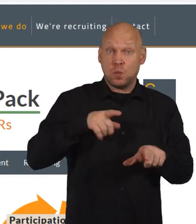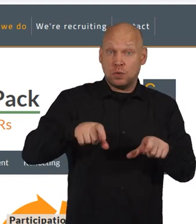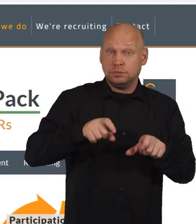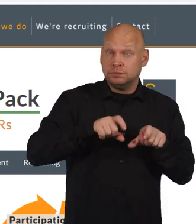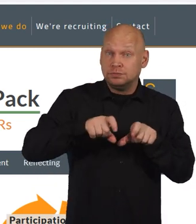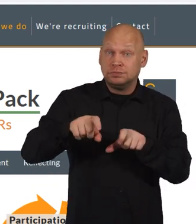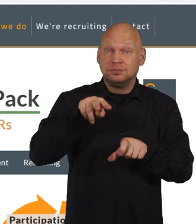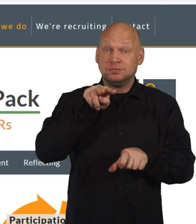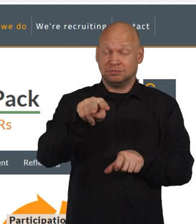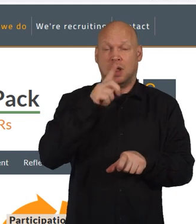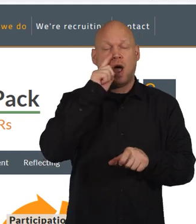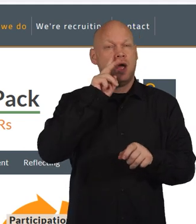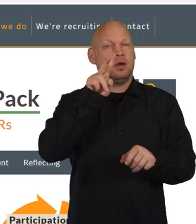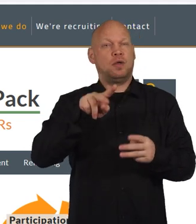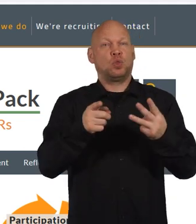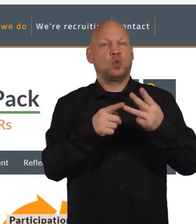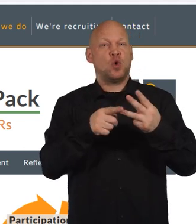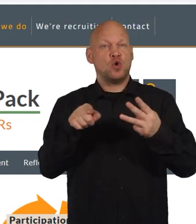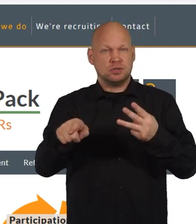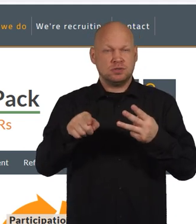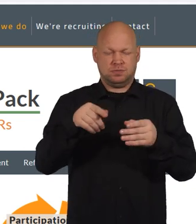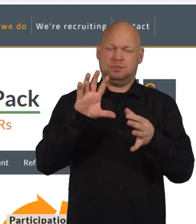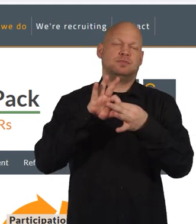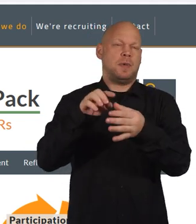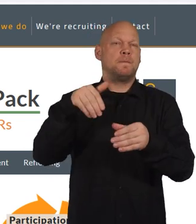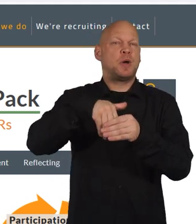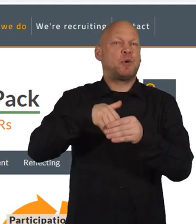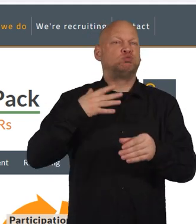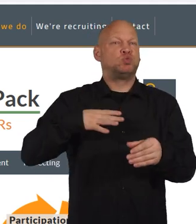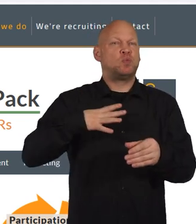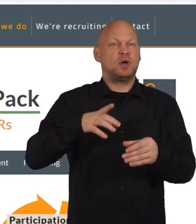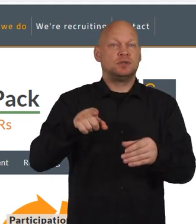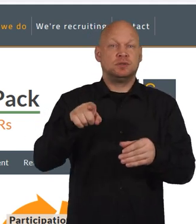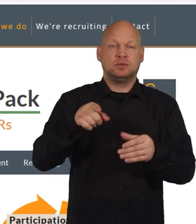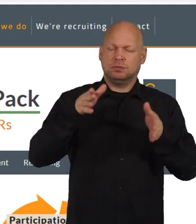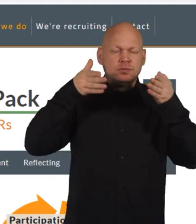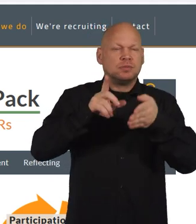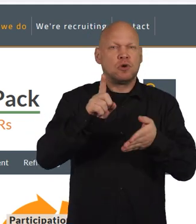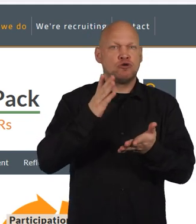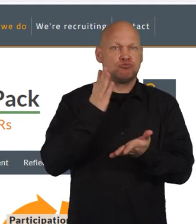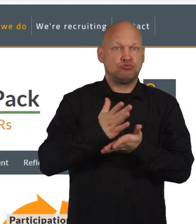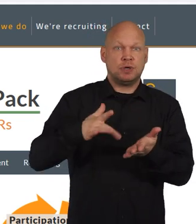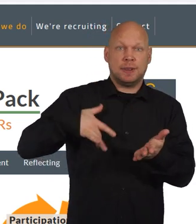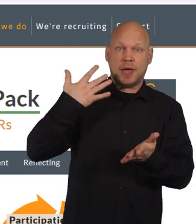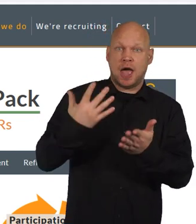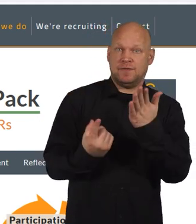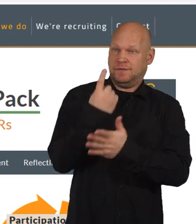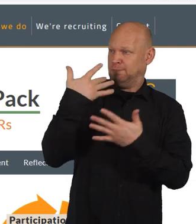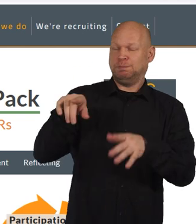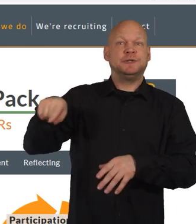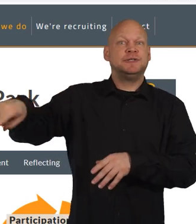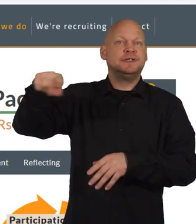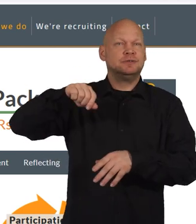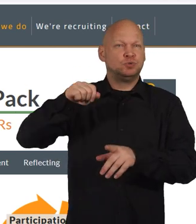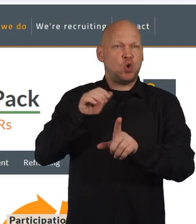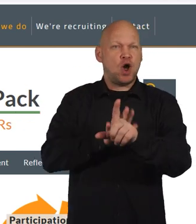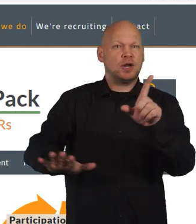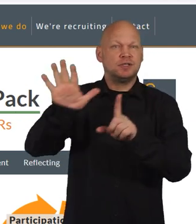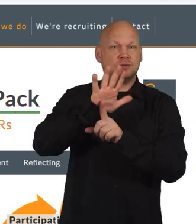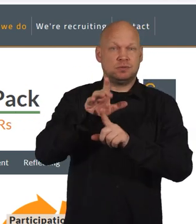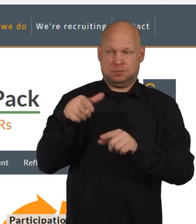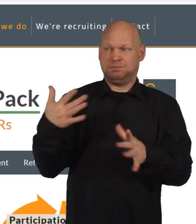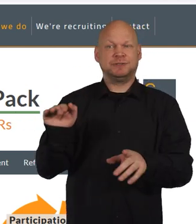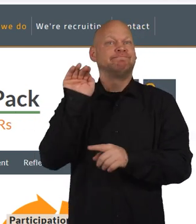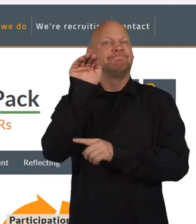on, you can watch the third of our videos on participation requests, which focuses on real life examples of groups in Scotland who have made